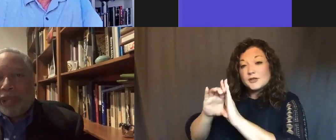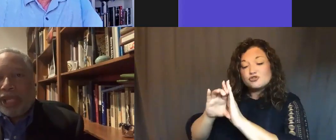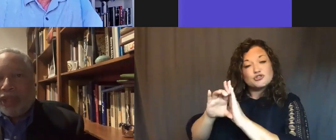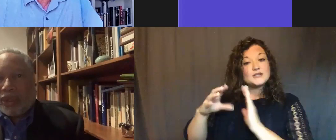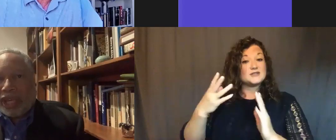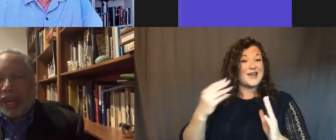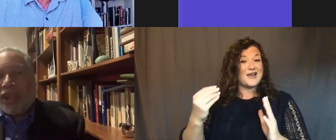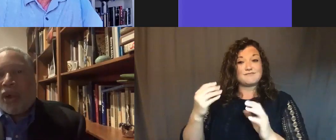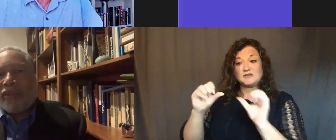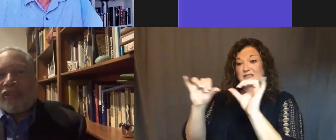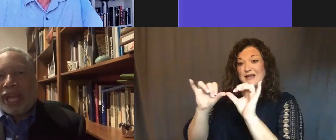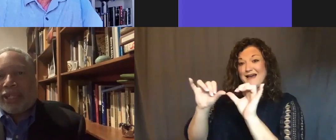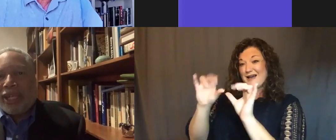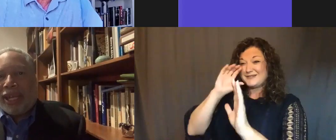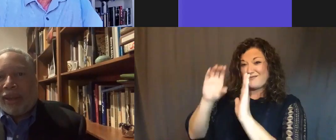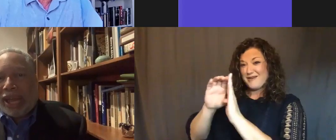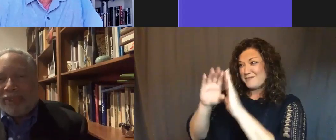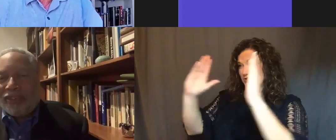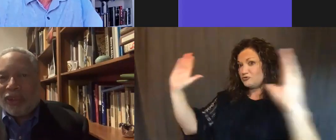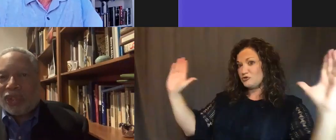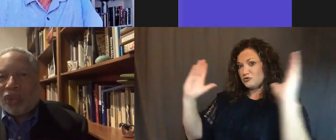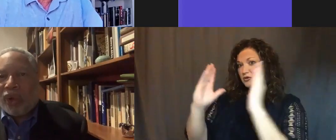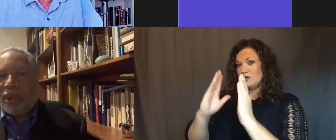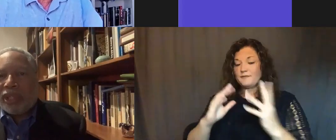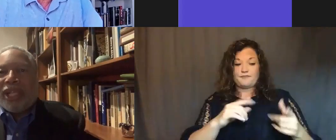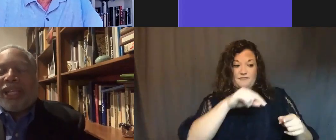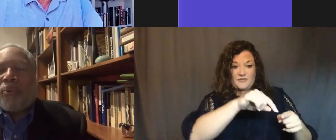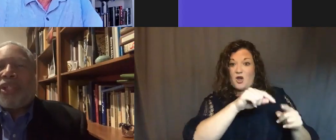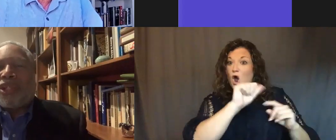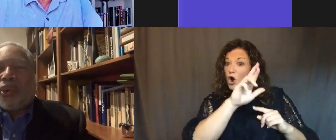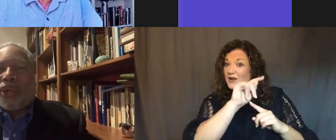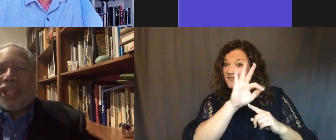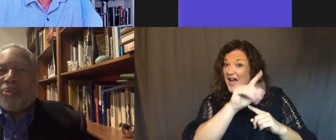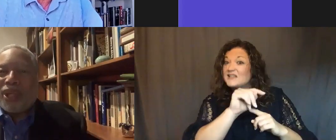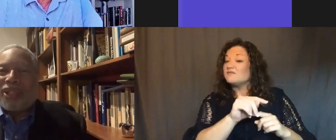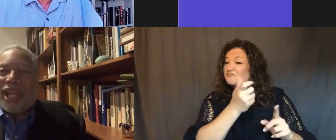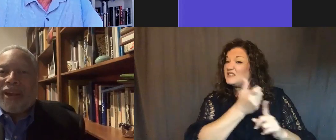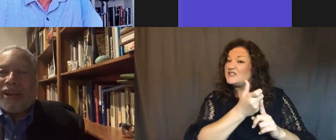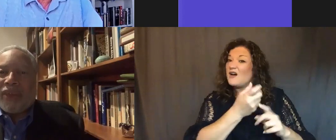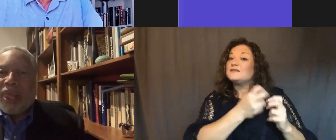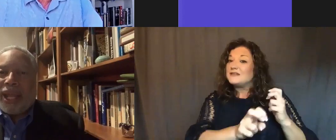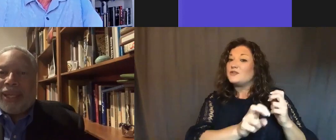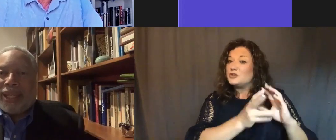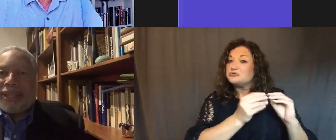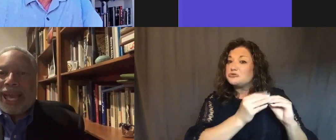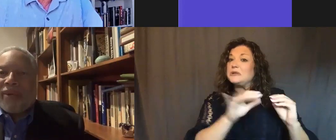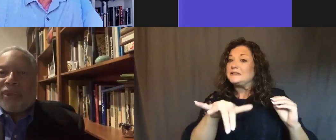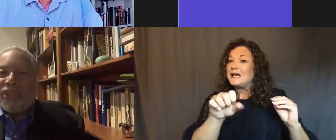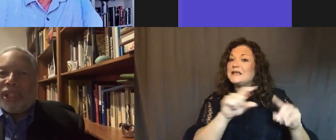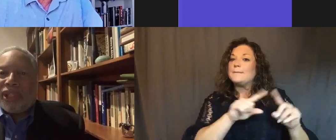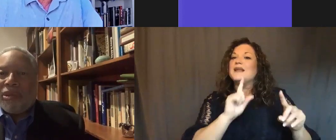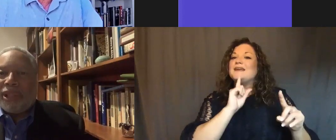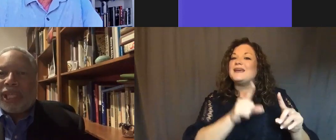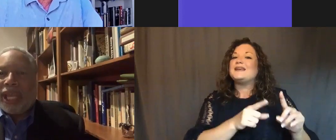was making sure that every artifact, how difficult the story was, that it was a story that it was a narrative. And that that